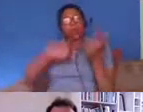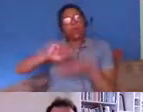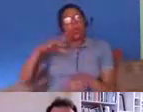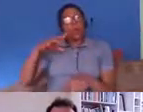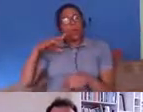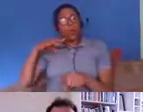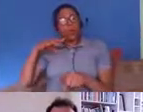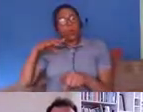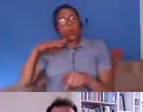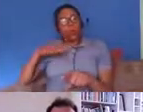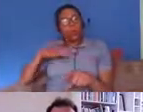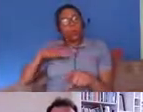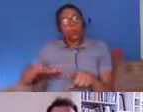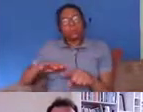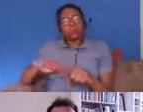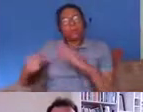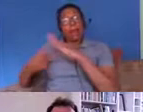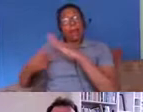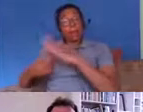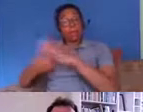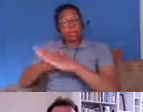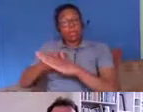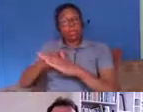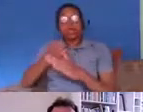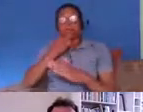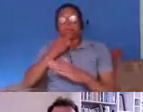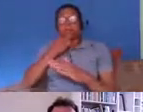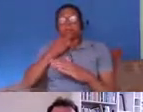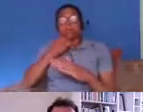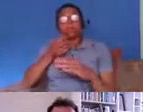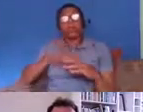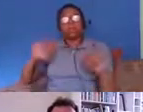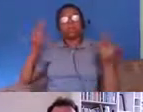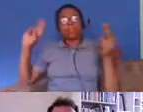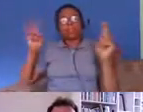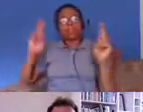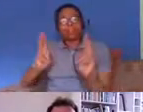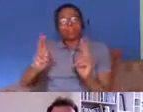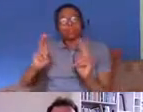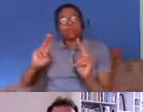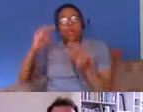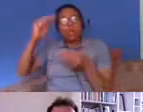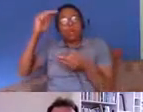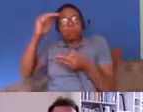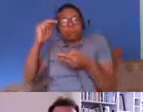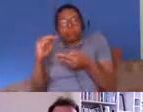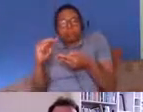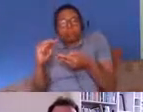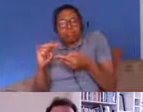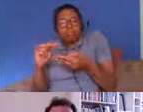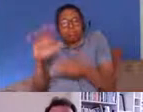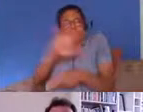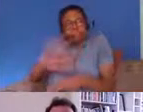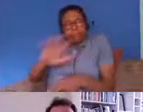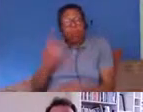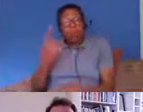driven down to a certain level of below about a hundred thousand and um that's a really hard thing